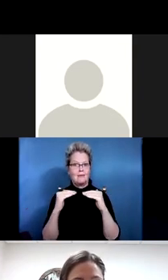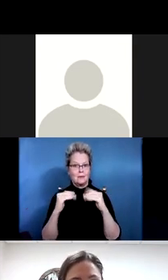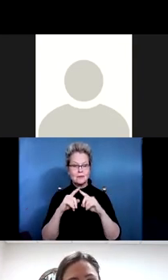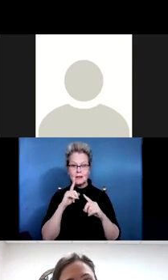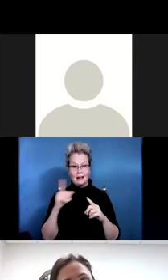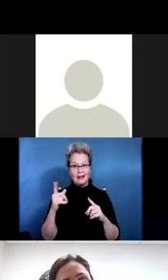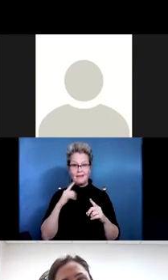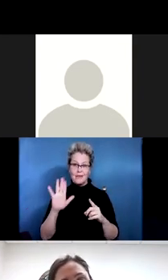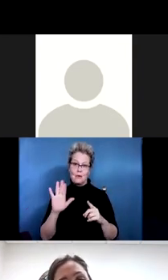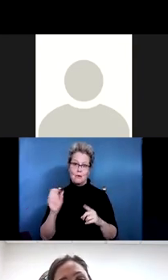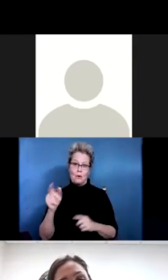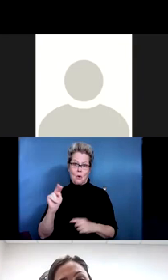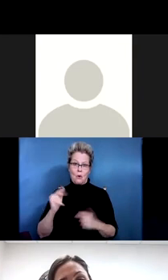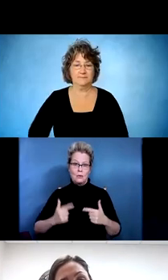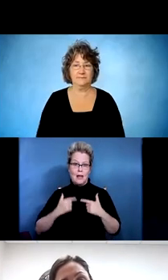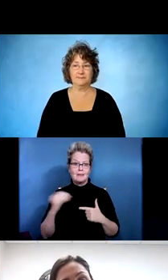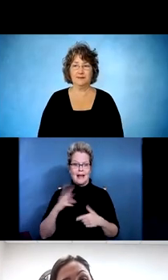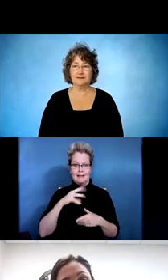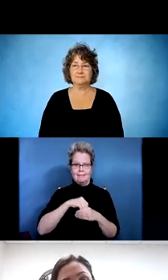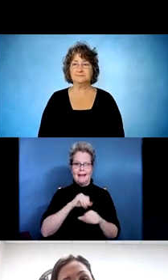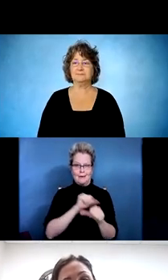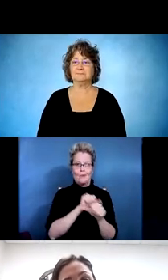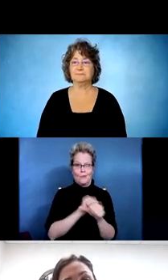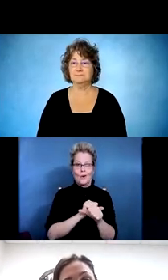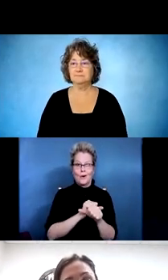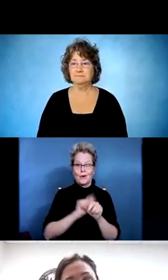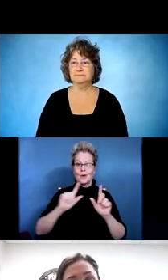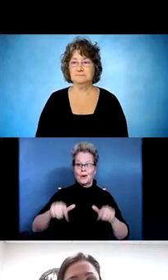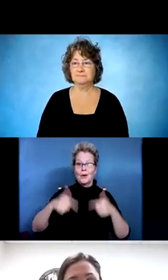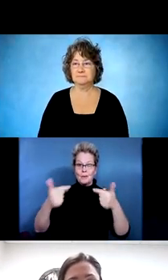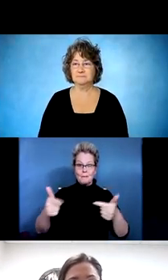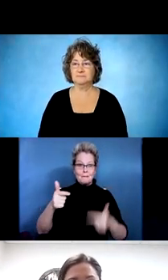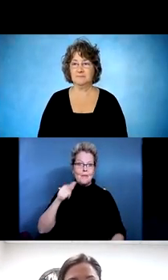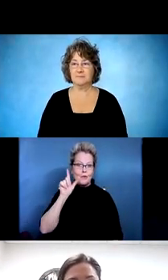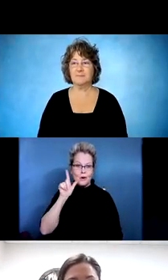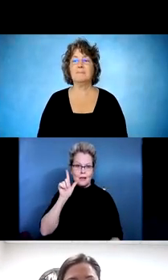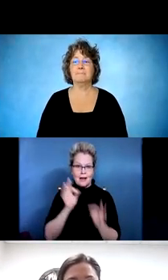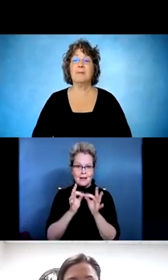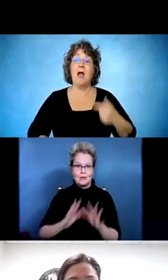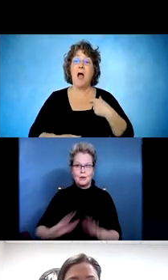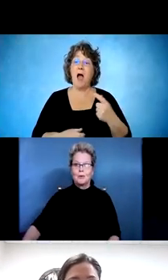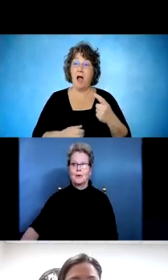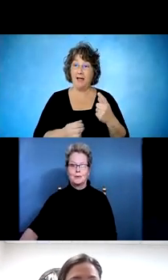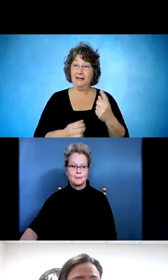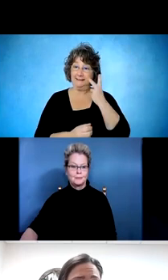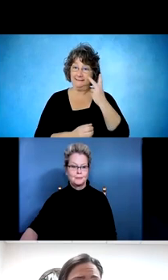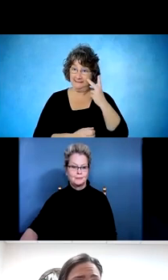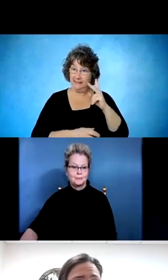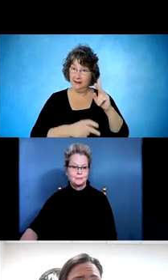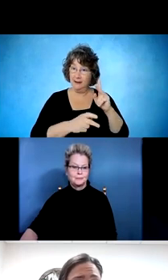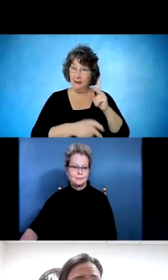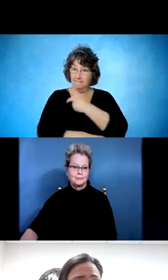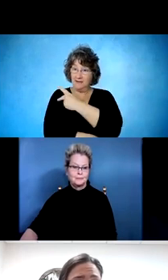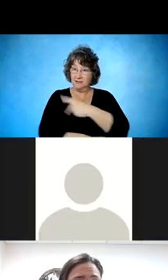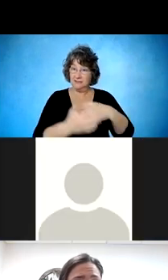setting. I meet with patients outside of their therapy schedule for individual vocational counseling. Here, we